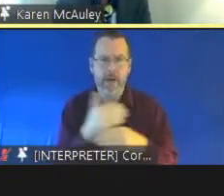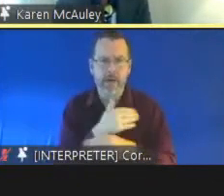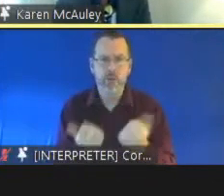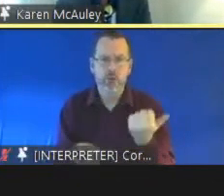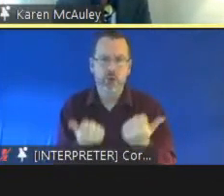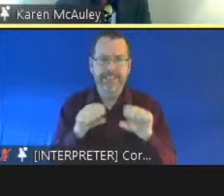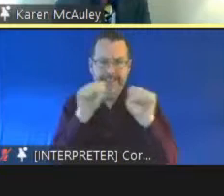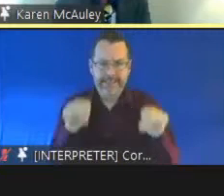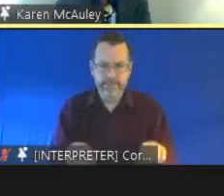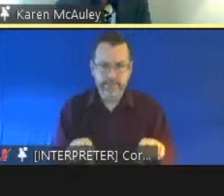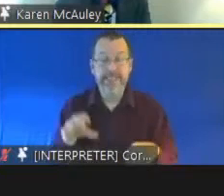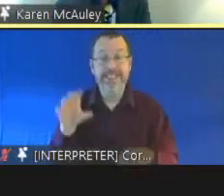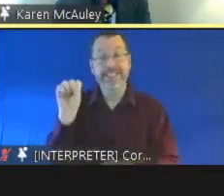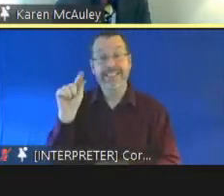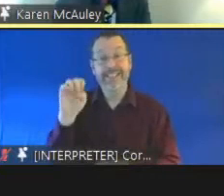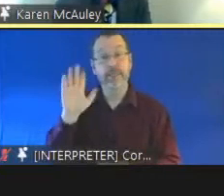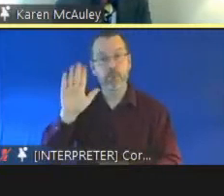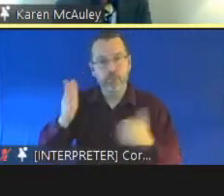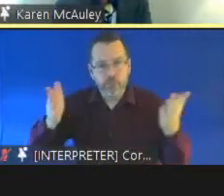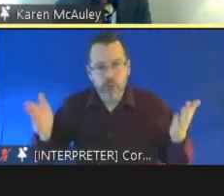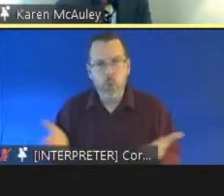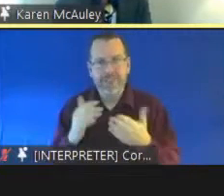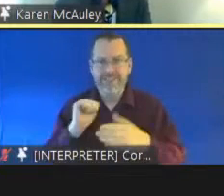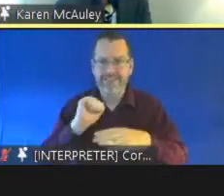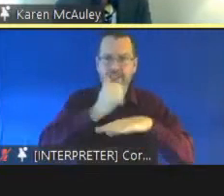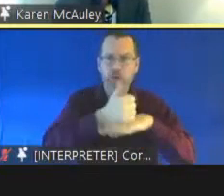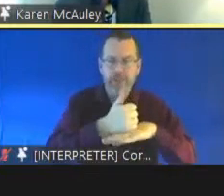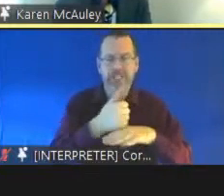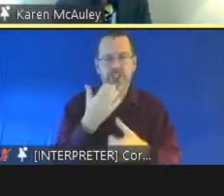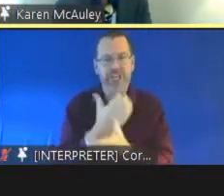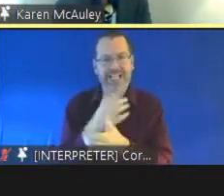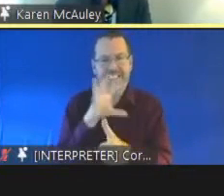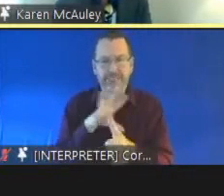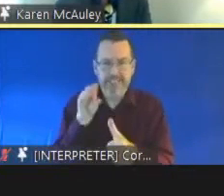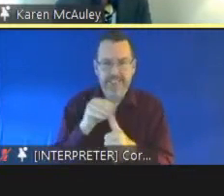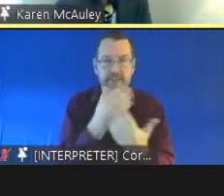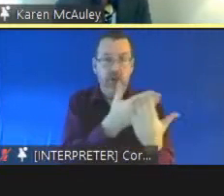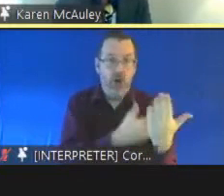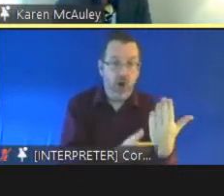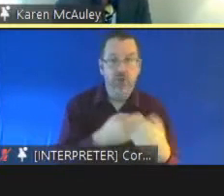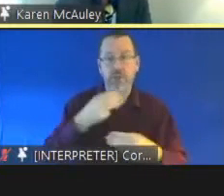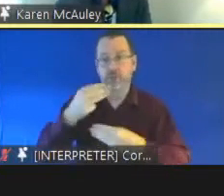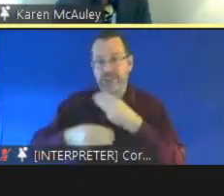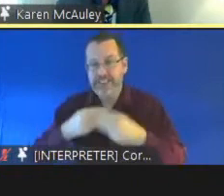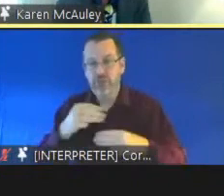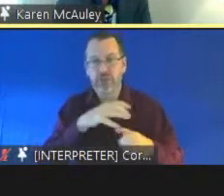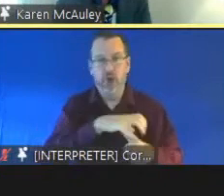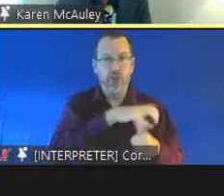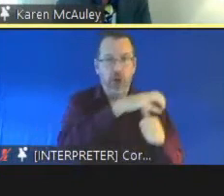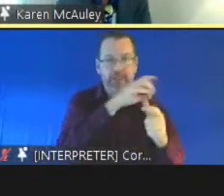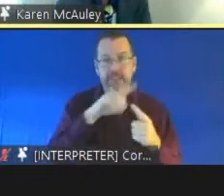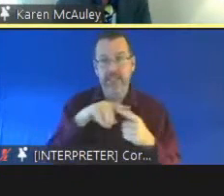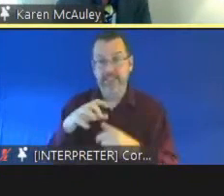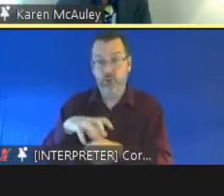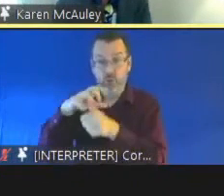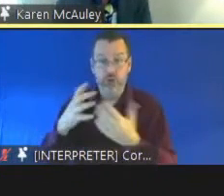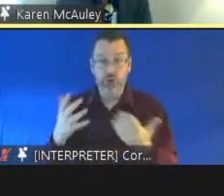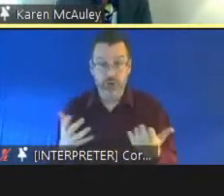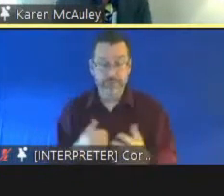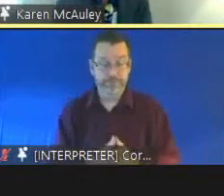The state must therefore promote the establishment of child specific laws, procedures, authorities and institutions in this regard.